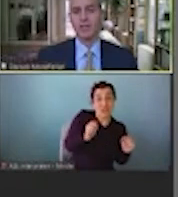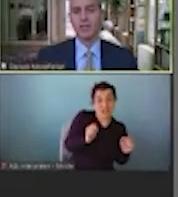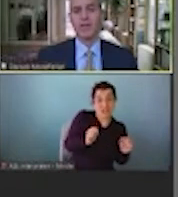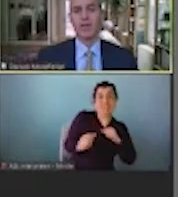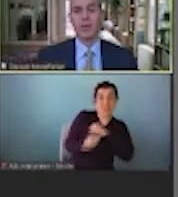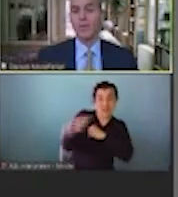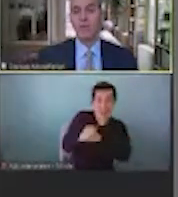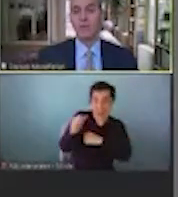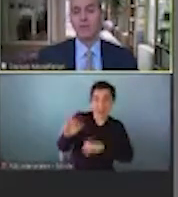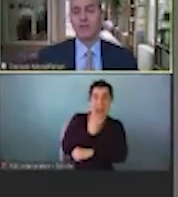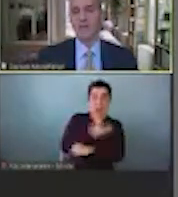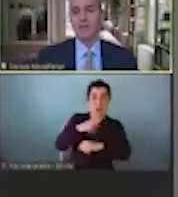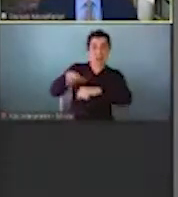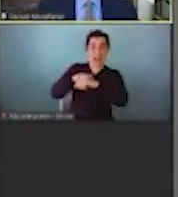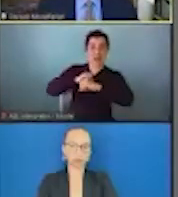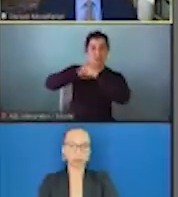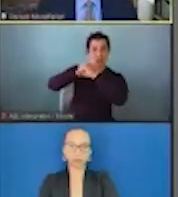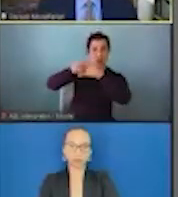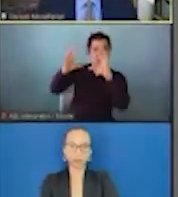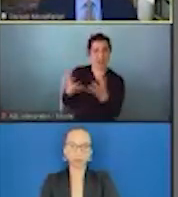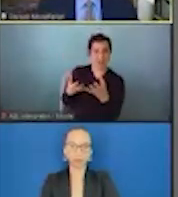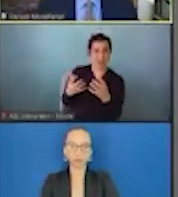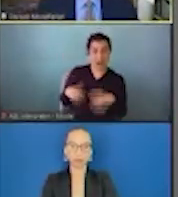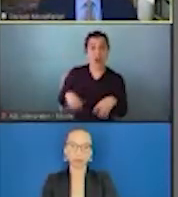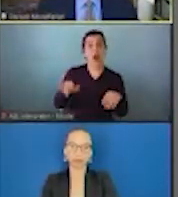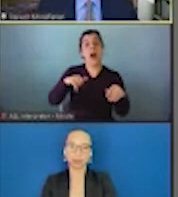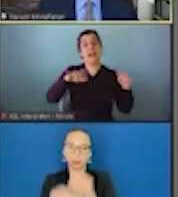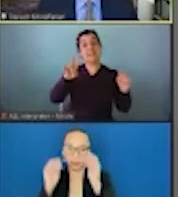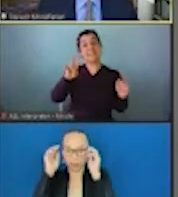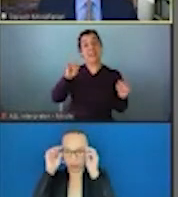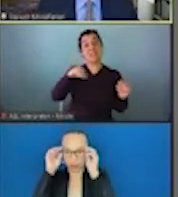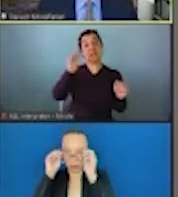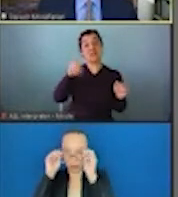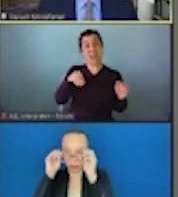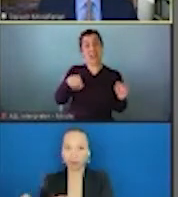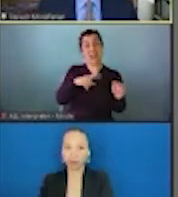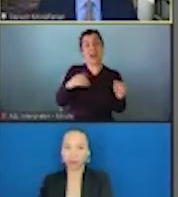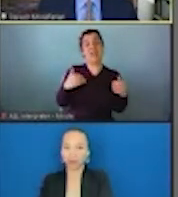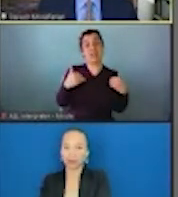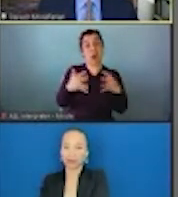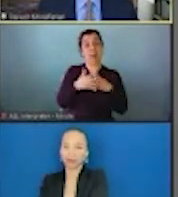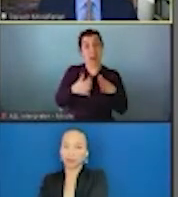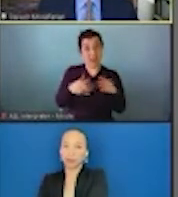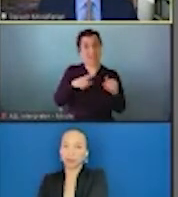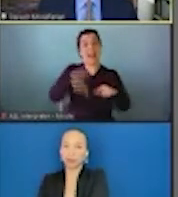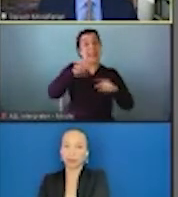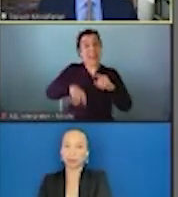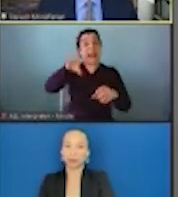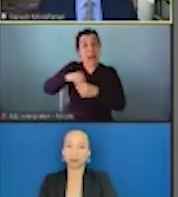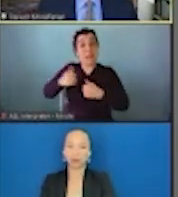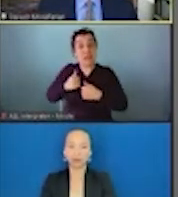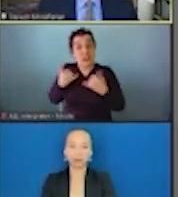security. Over 70 percent of young Americans who are otherwise qualified cannot serve in the military today.